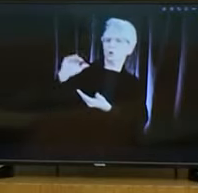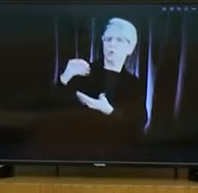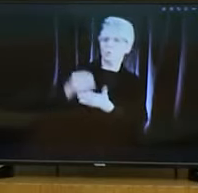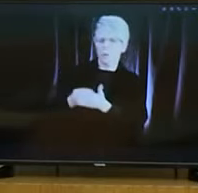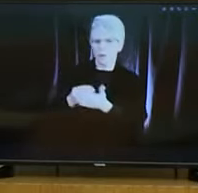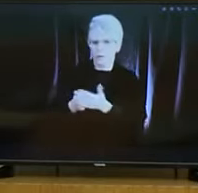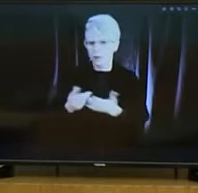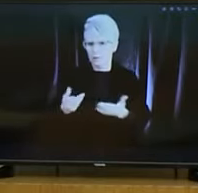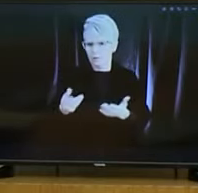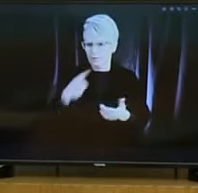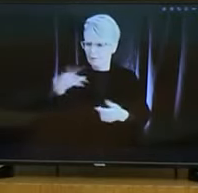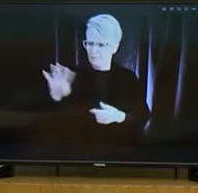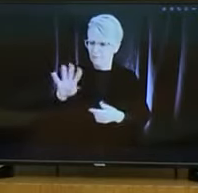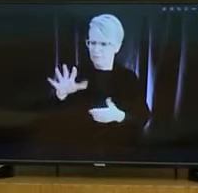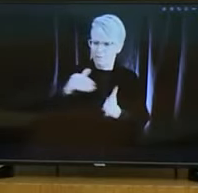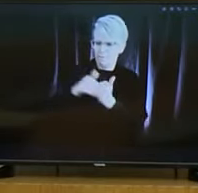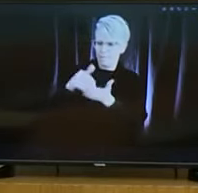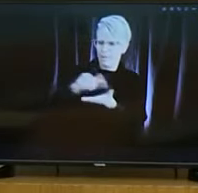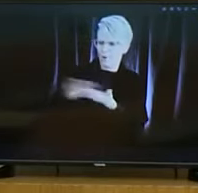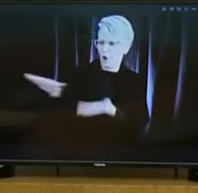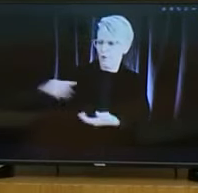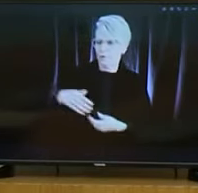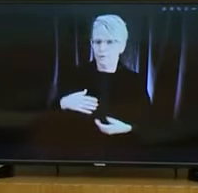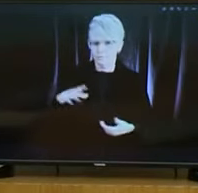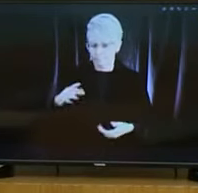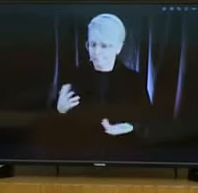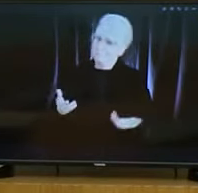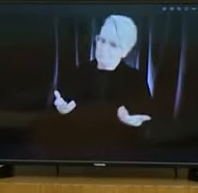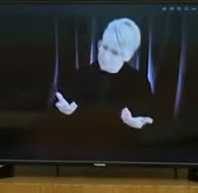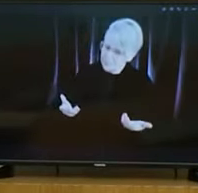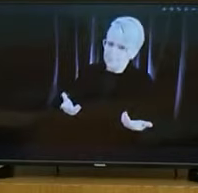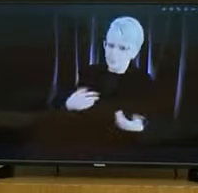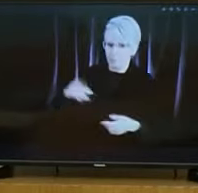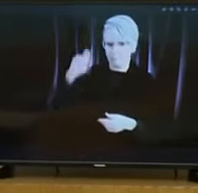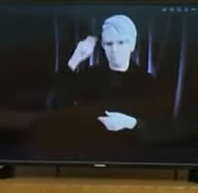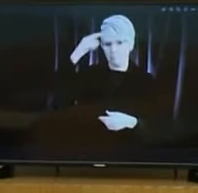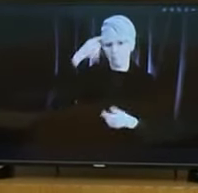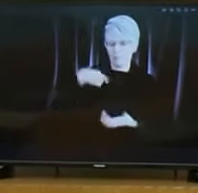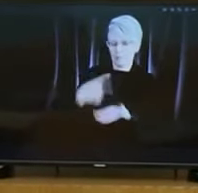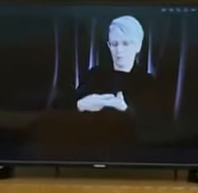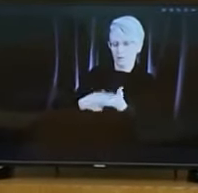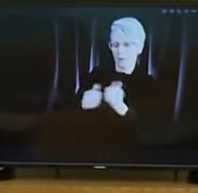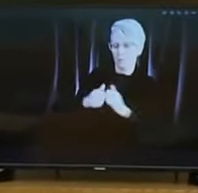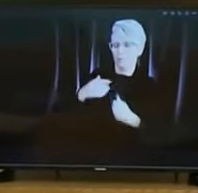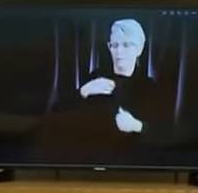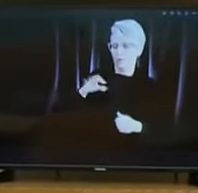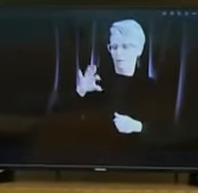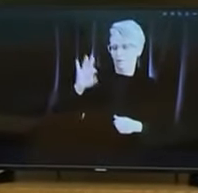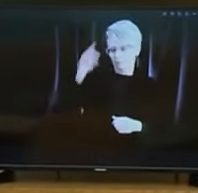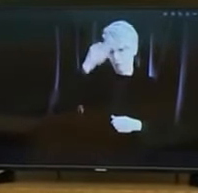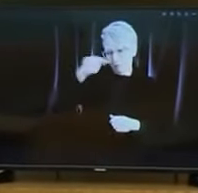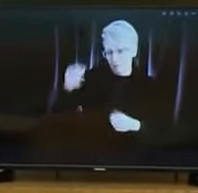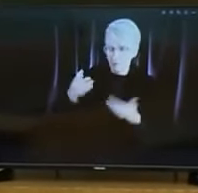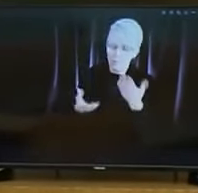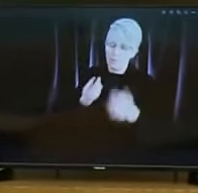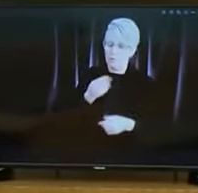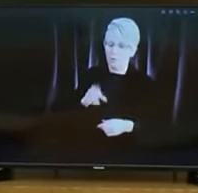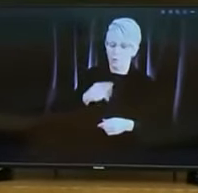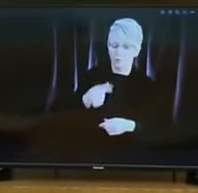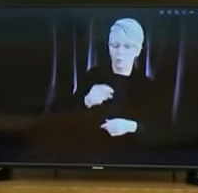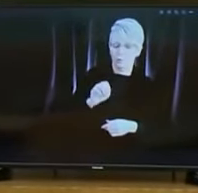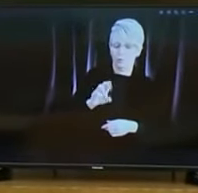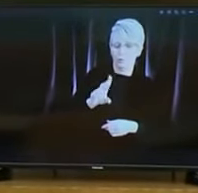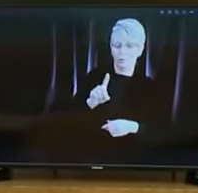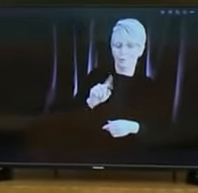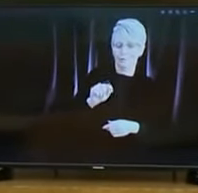person lessścią've sent I'll ask for with the federal government and Dr. Gertz maybe would like to speak to some of the conversations